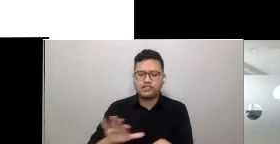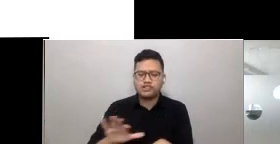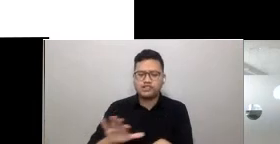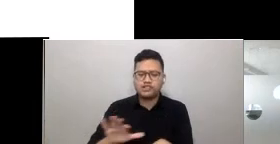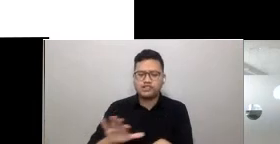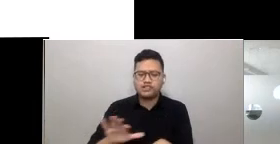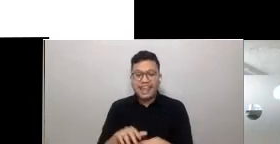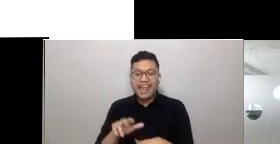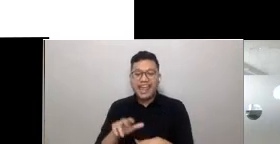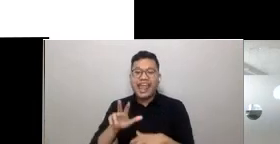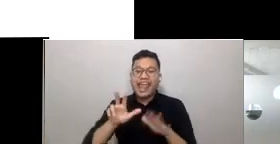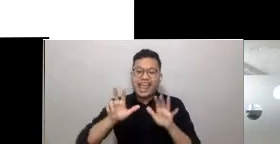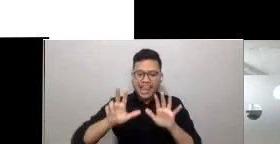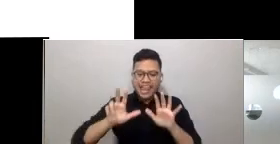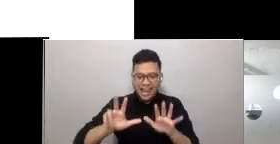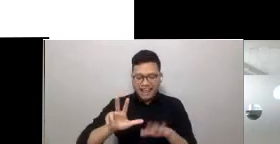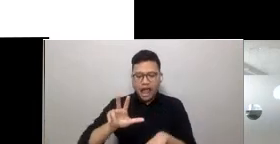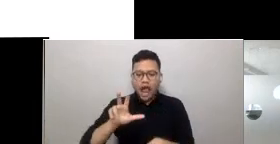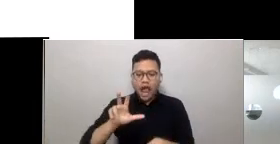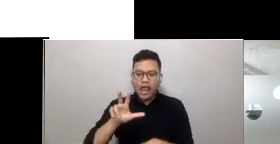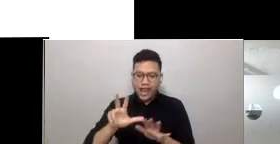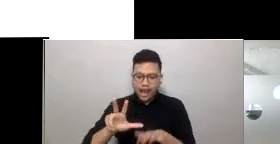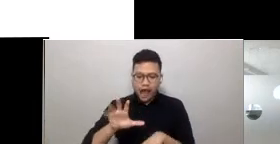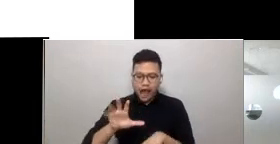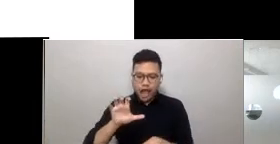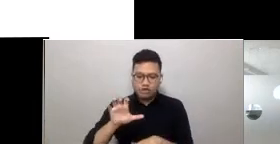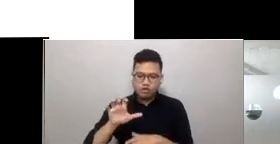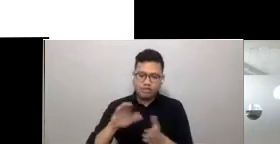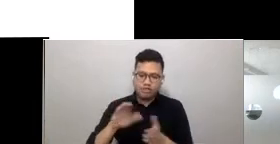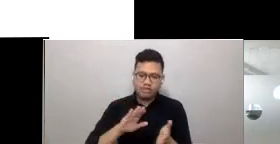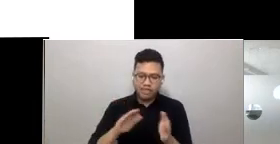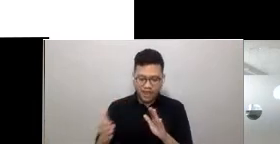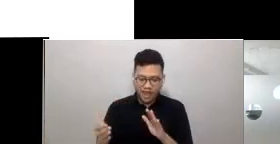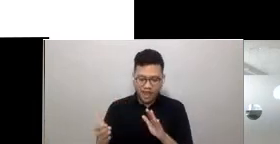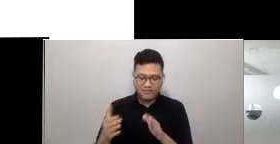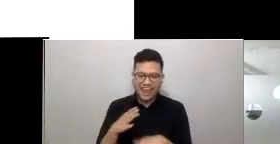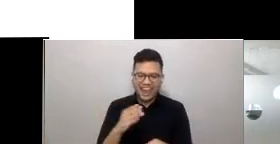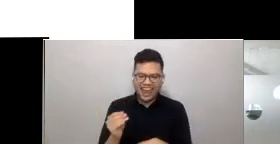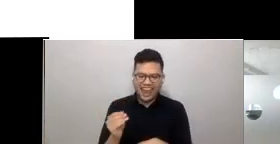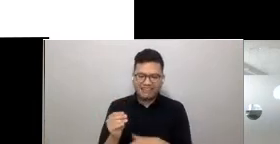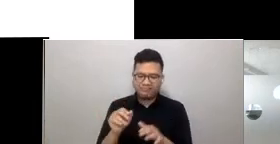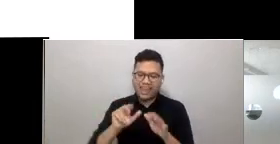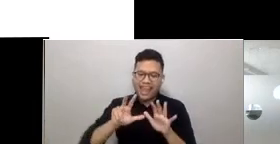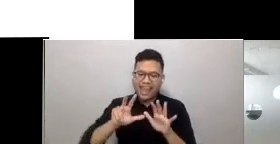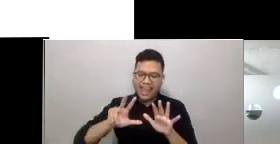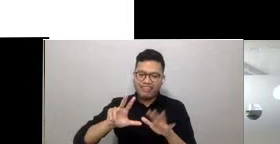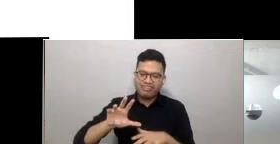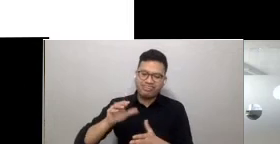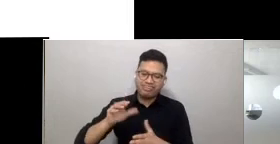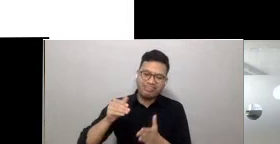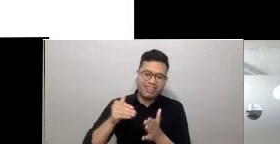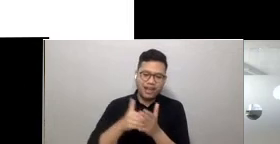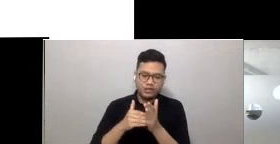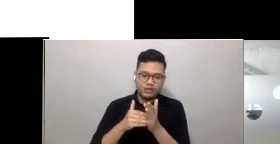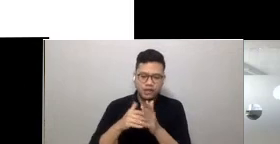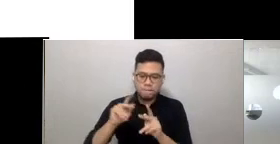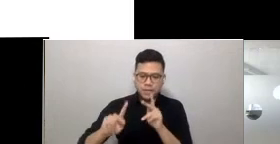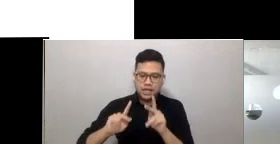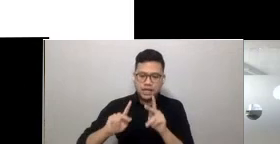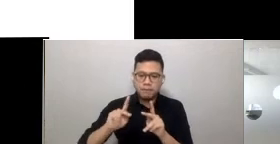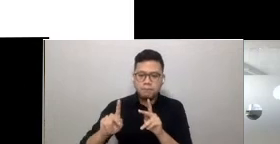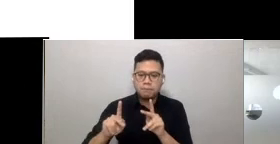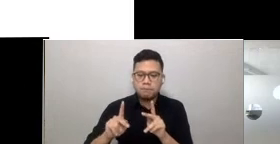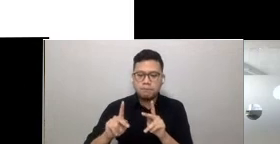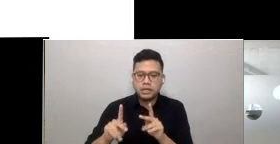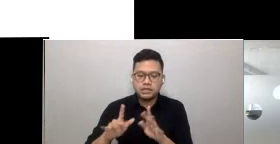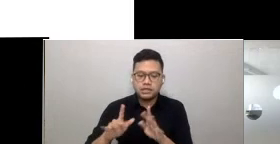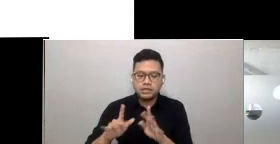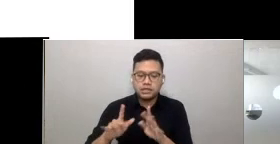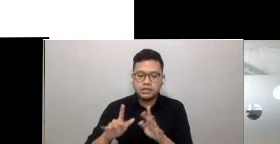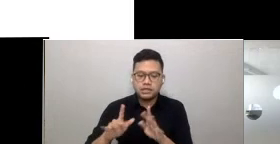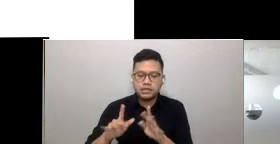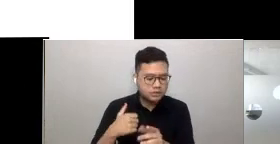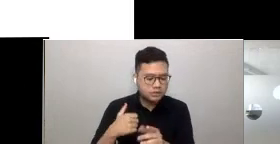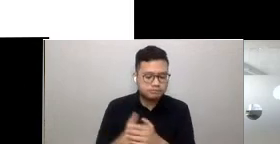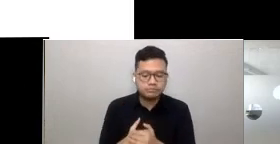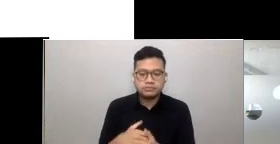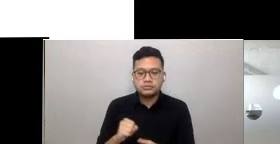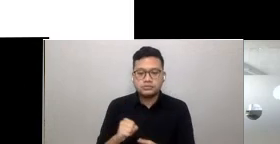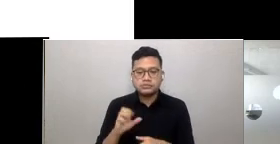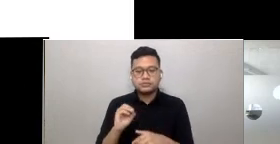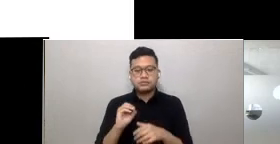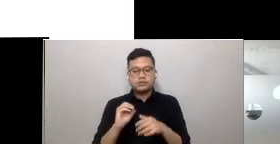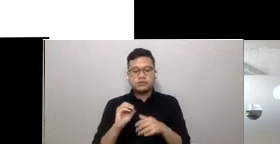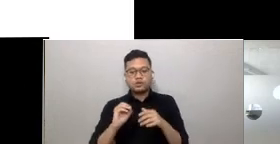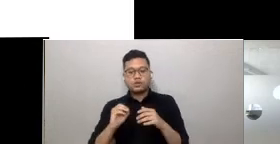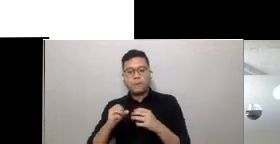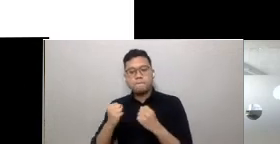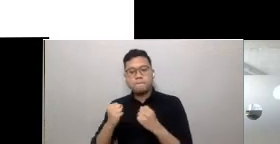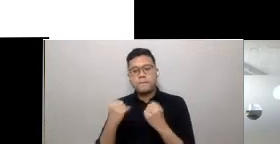800 deaths globally. The outbreak of SARS raised concerns regarding health and hygiene issues as many believed that the spread